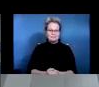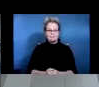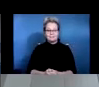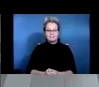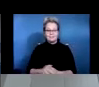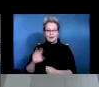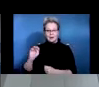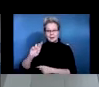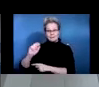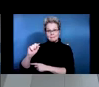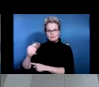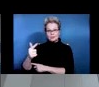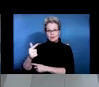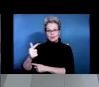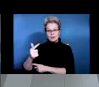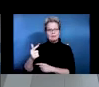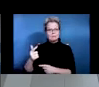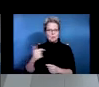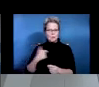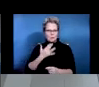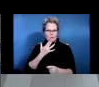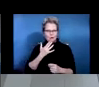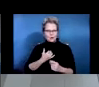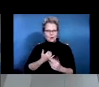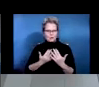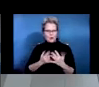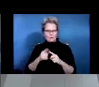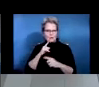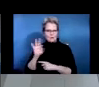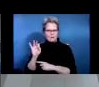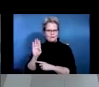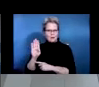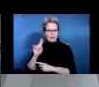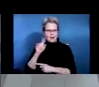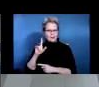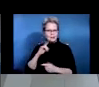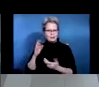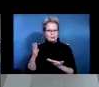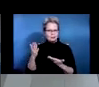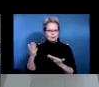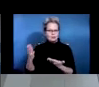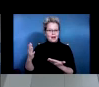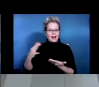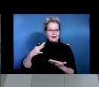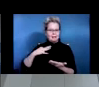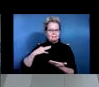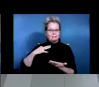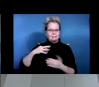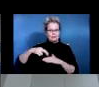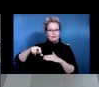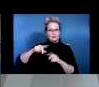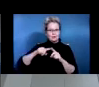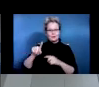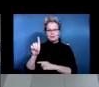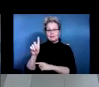G wanted to wait until, um, February to submit a referral to DVR. So, um, it wasn't until mid February that that referral was